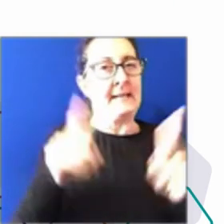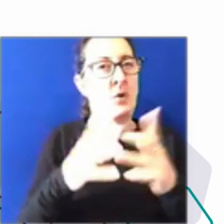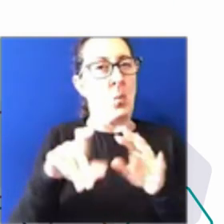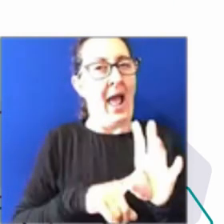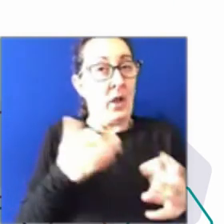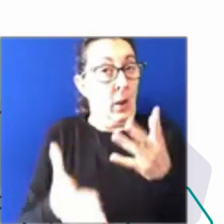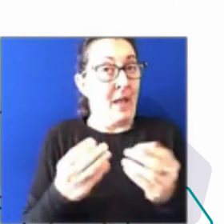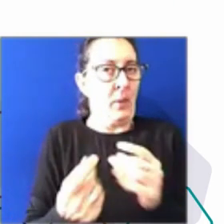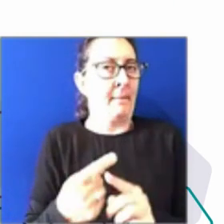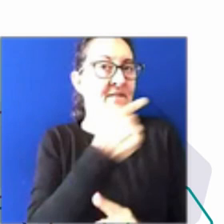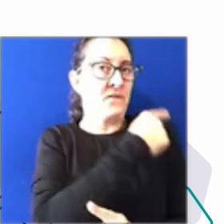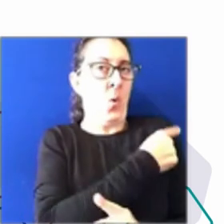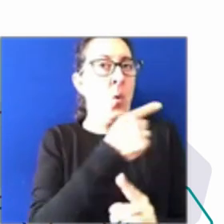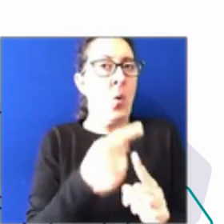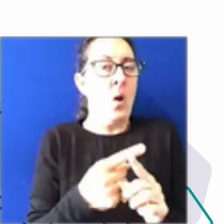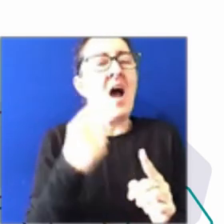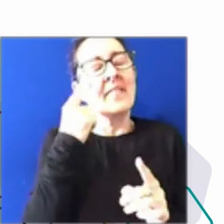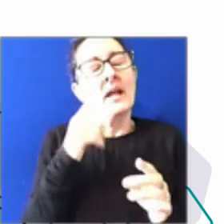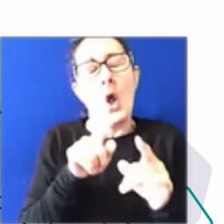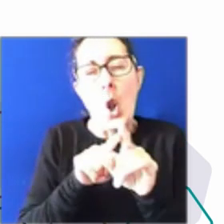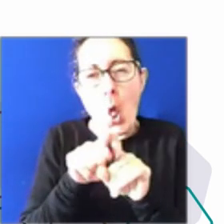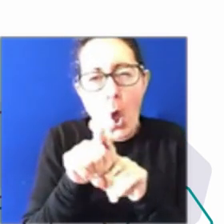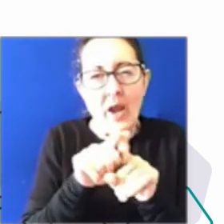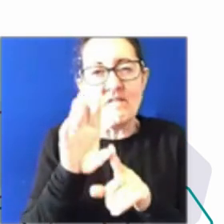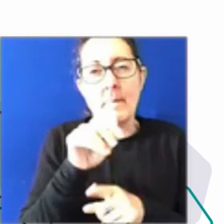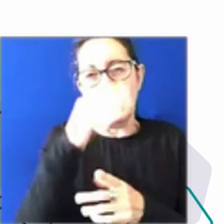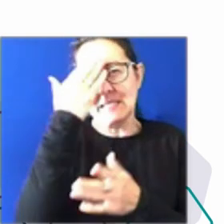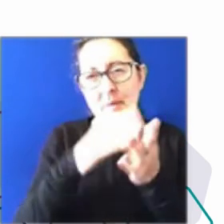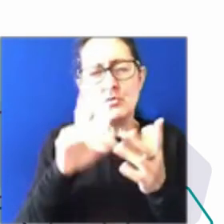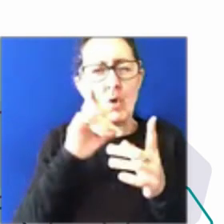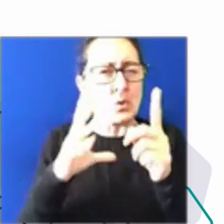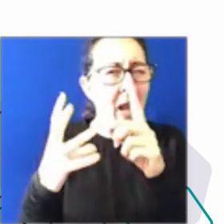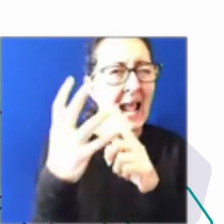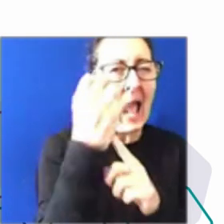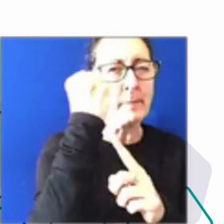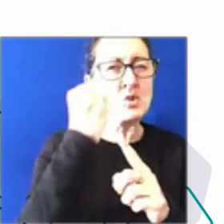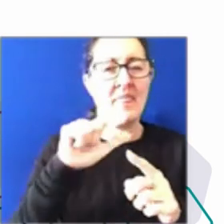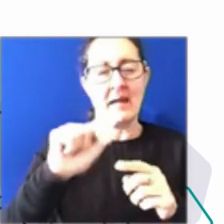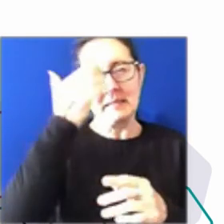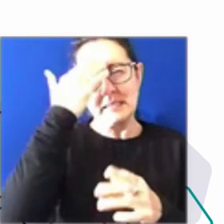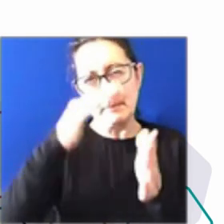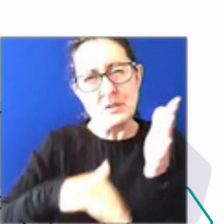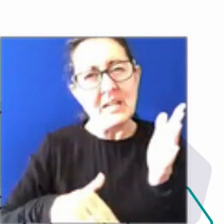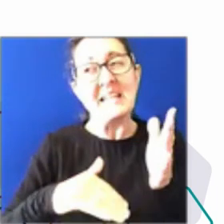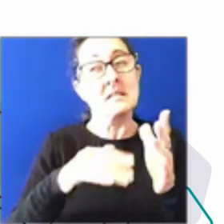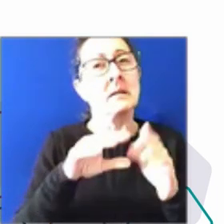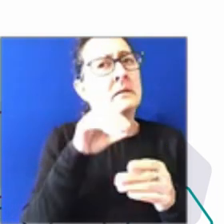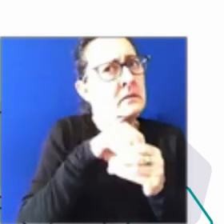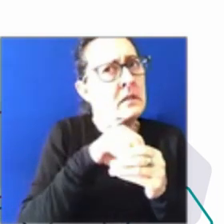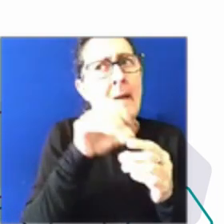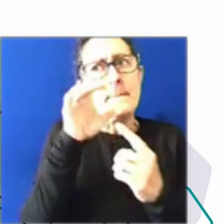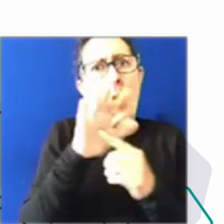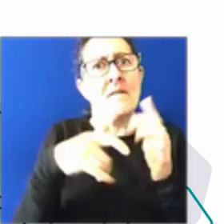learning and capturing that experience is really important in terms of how we put together training into the future. Because some of the